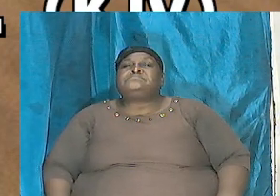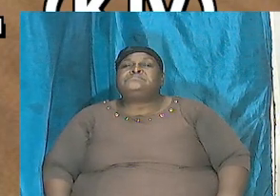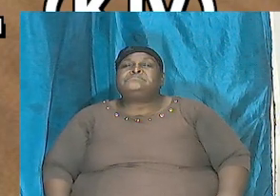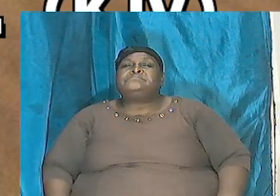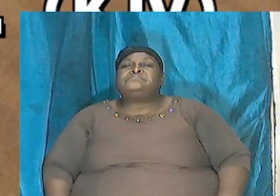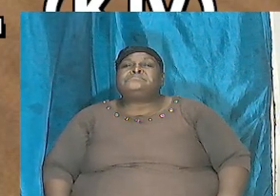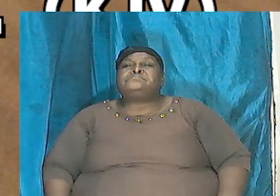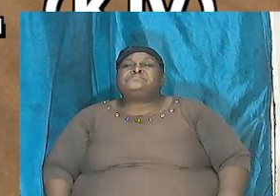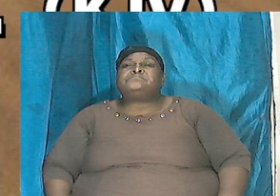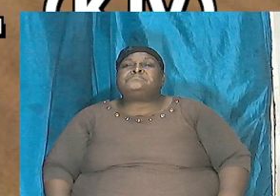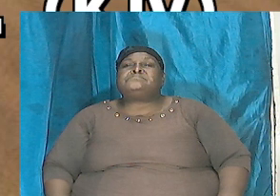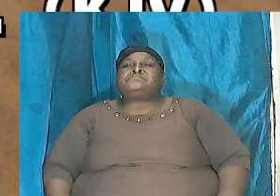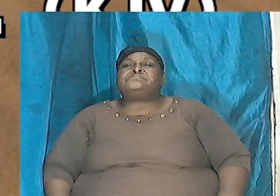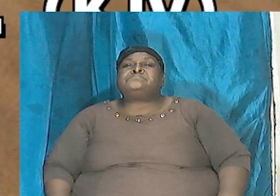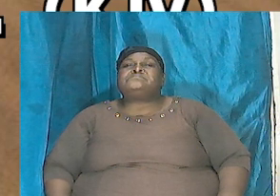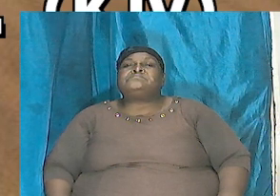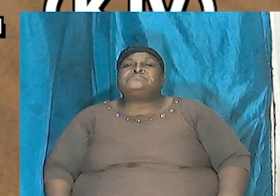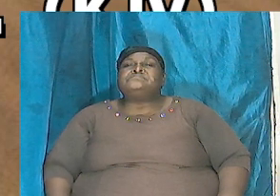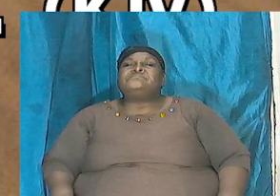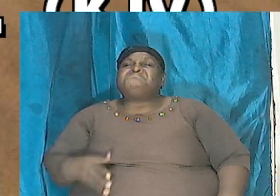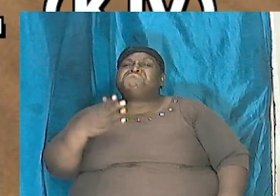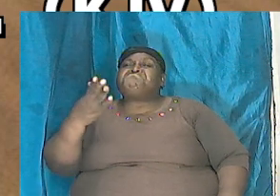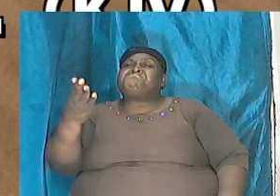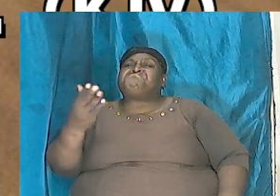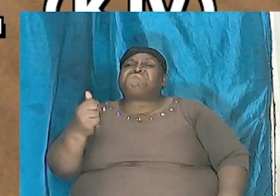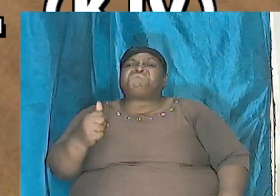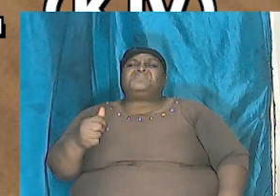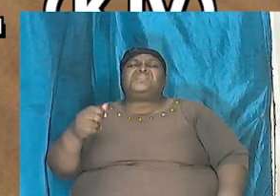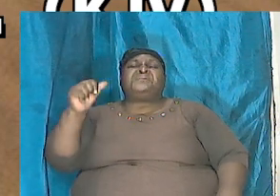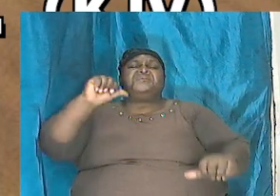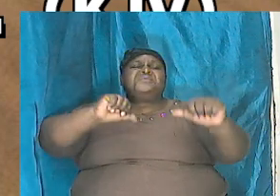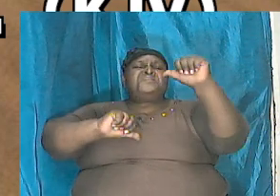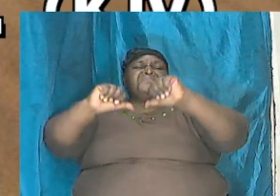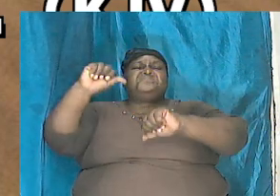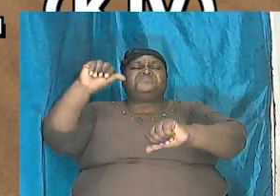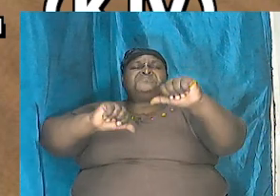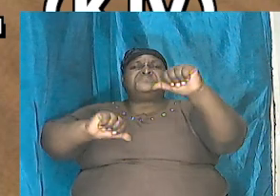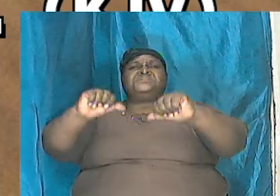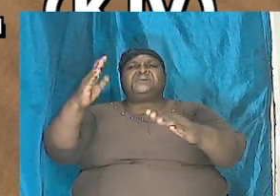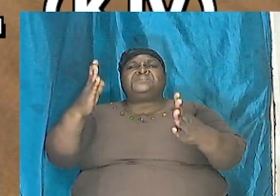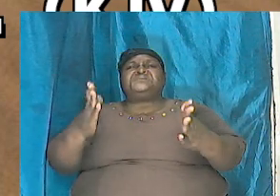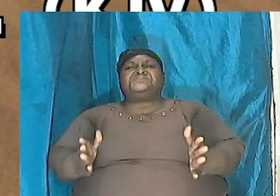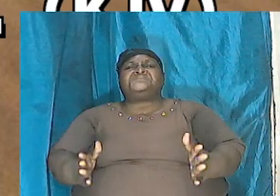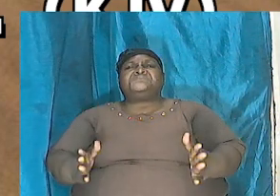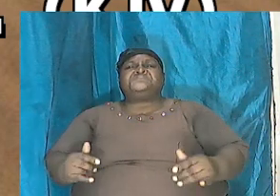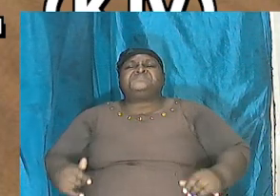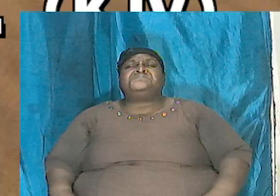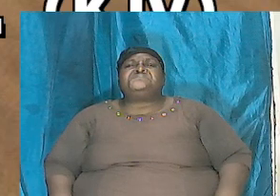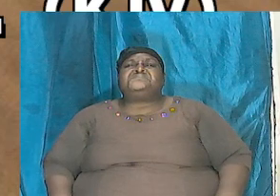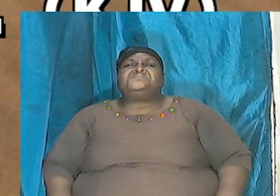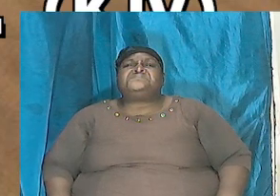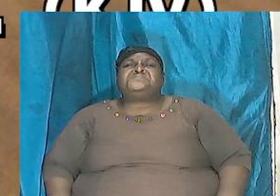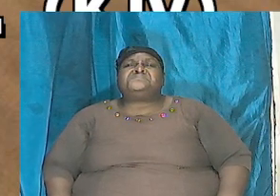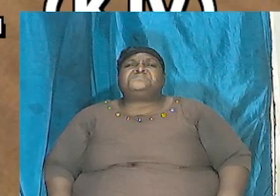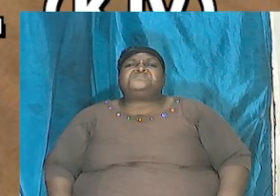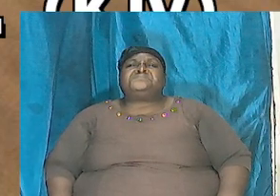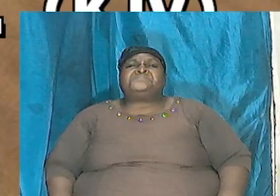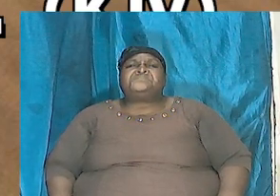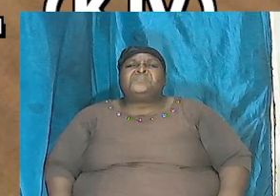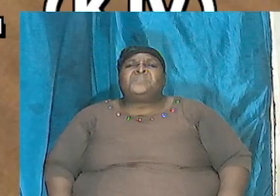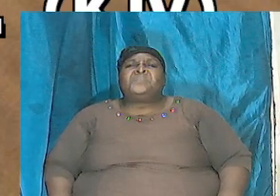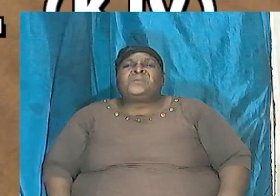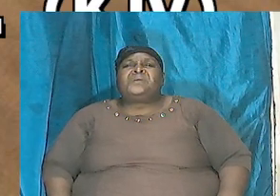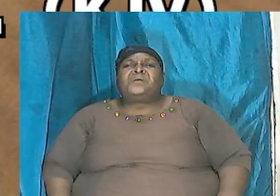these skeptics these agnostics these scientists